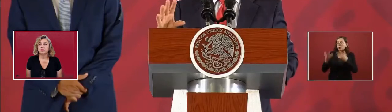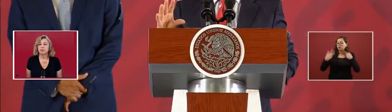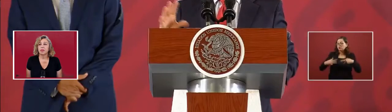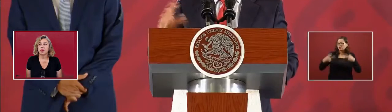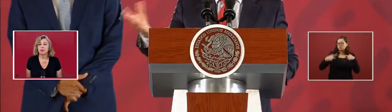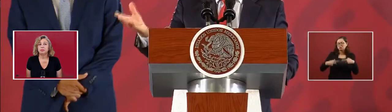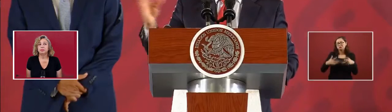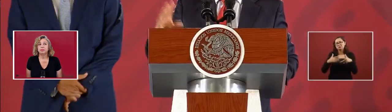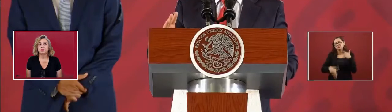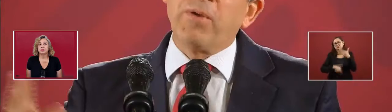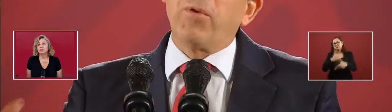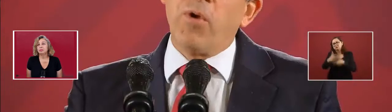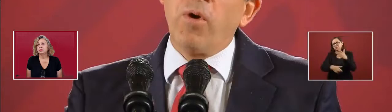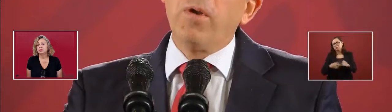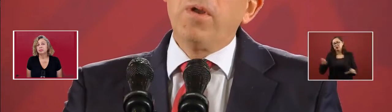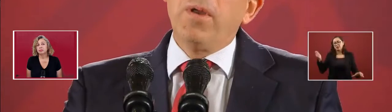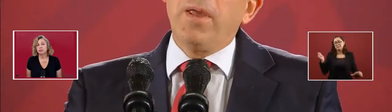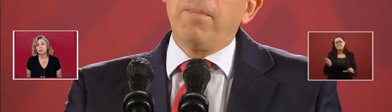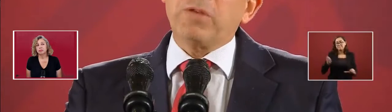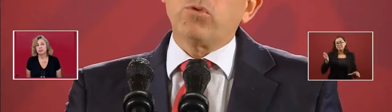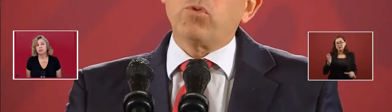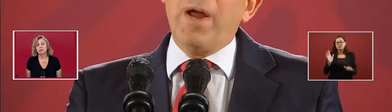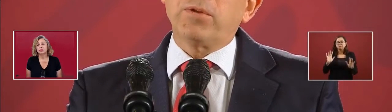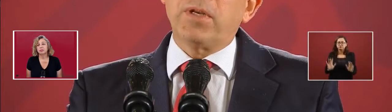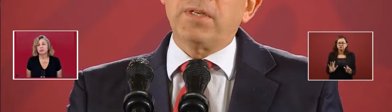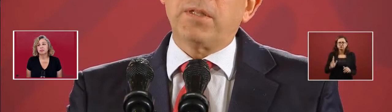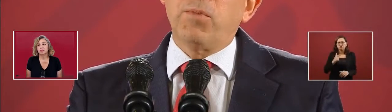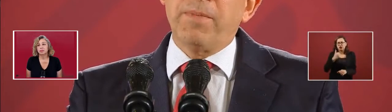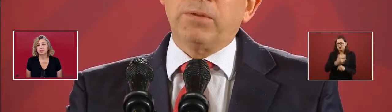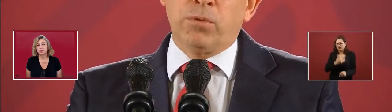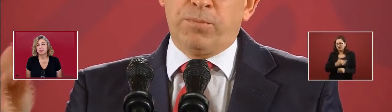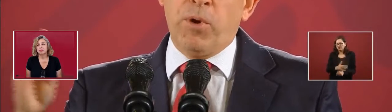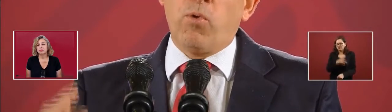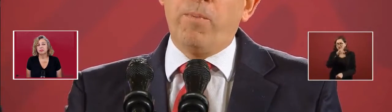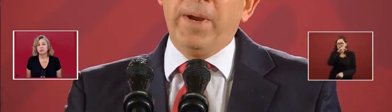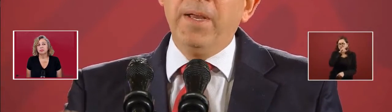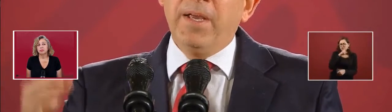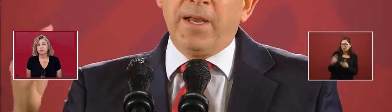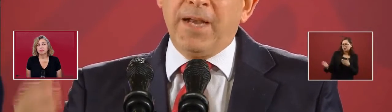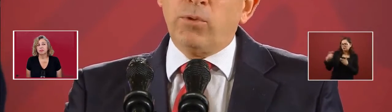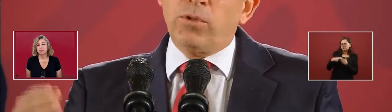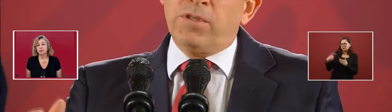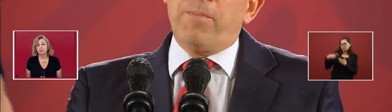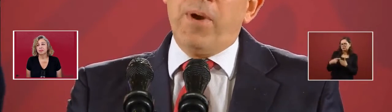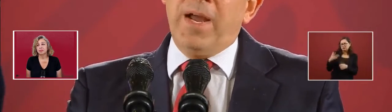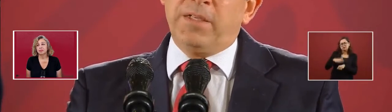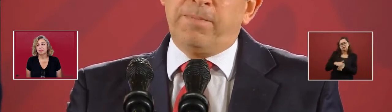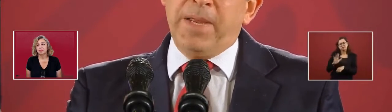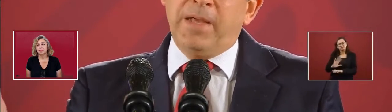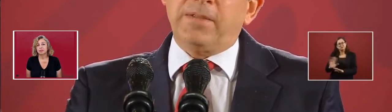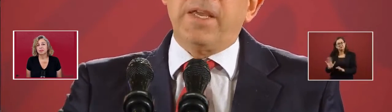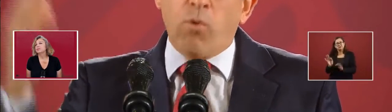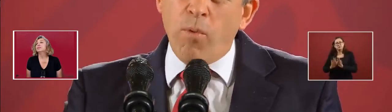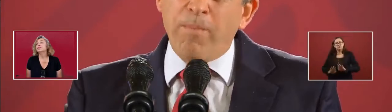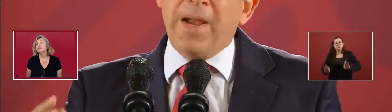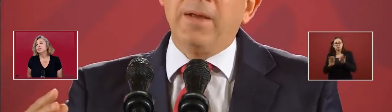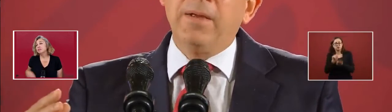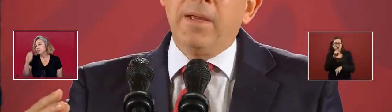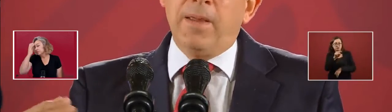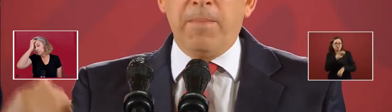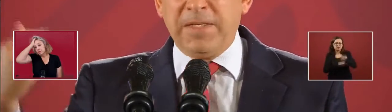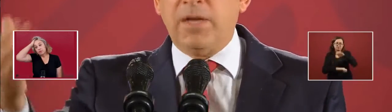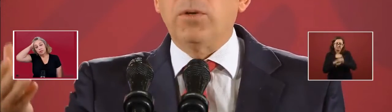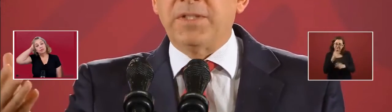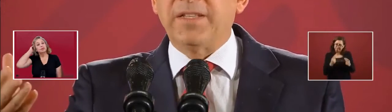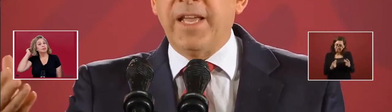of the look to do, is the we know the What happened June have a little of The fact